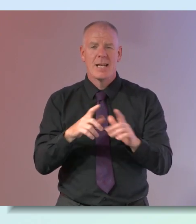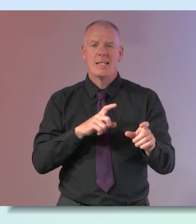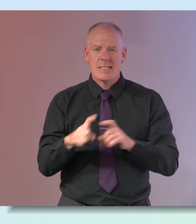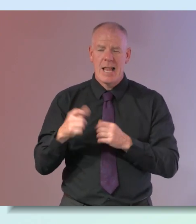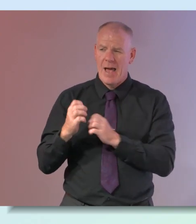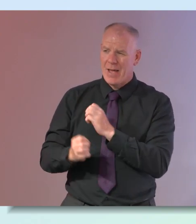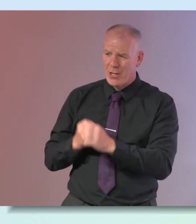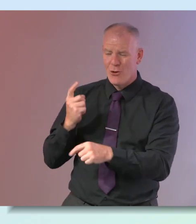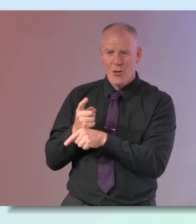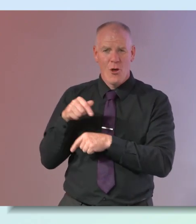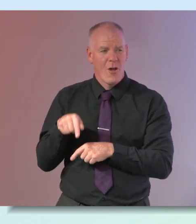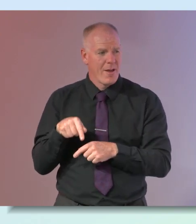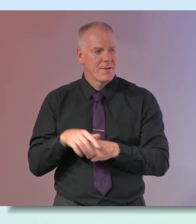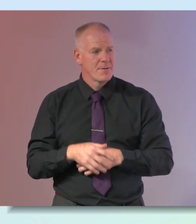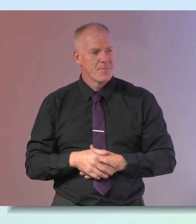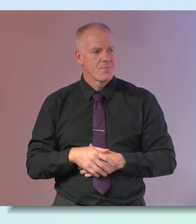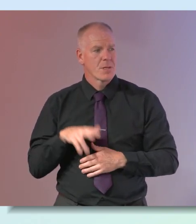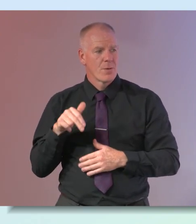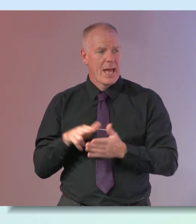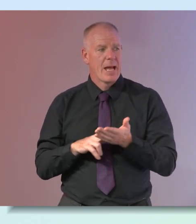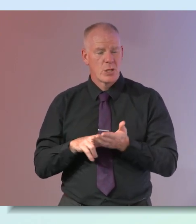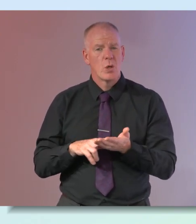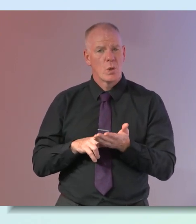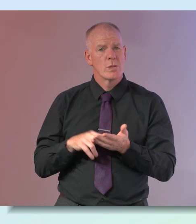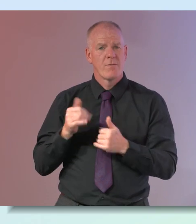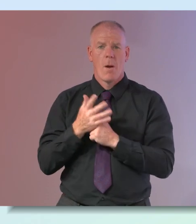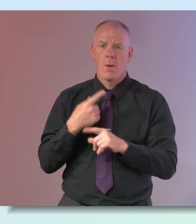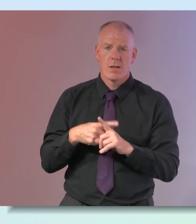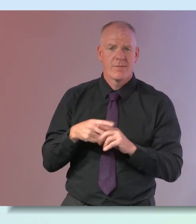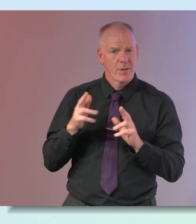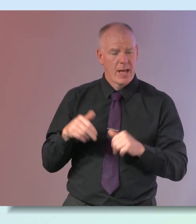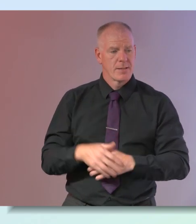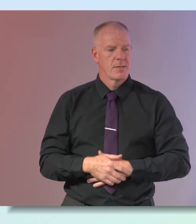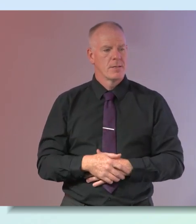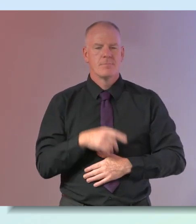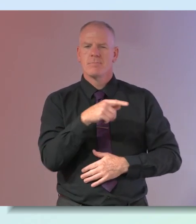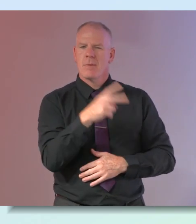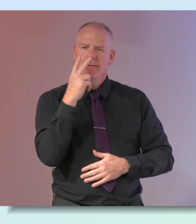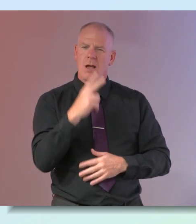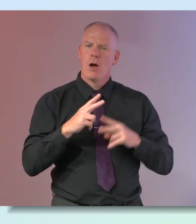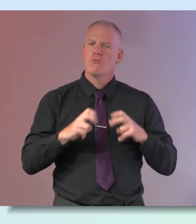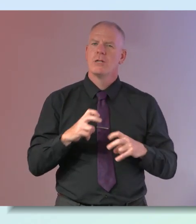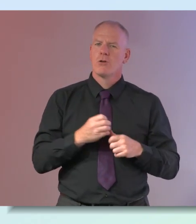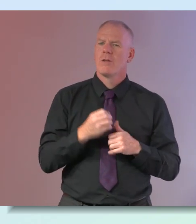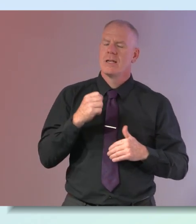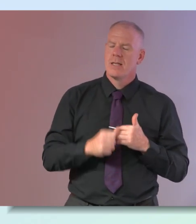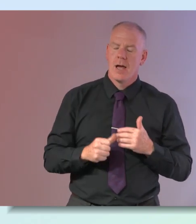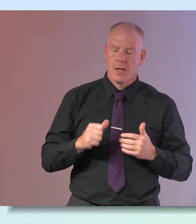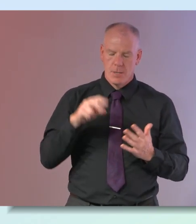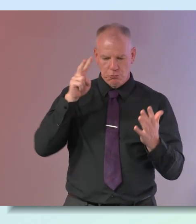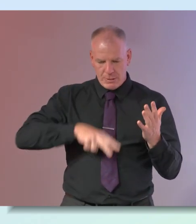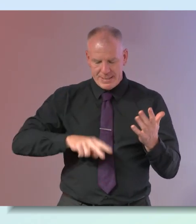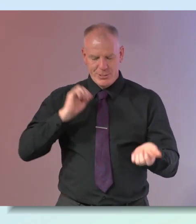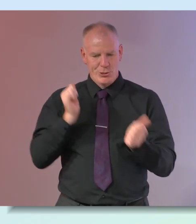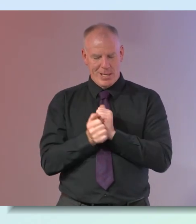all that energy so um you can use it to your very best advantage yeah i was looking at a study the other day that has changed my perspective